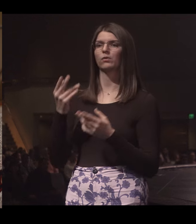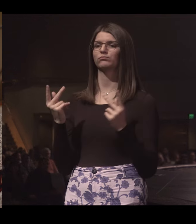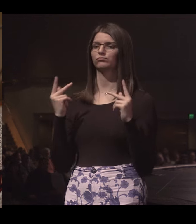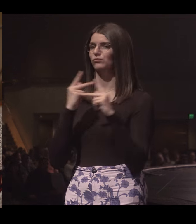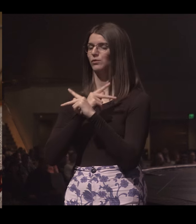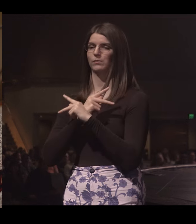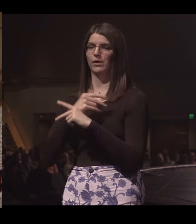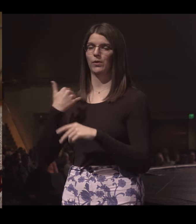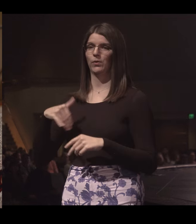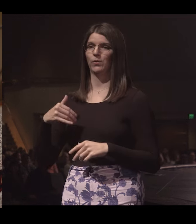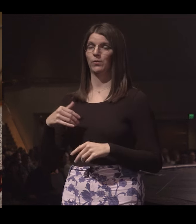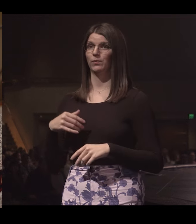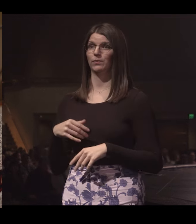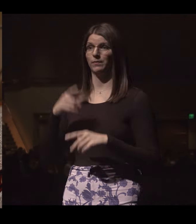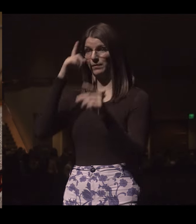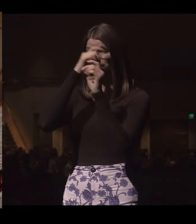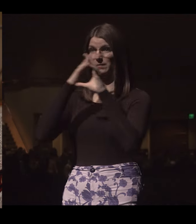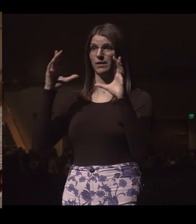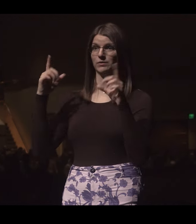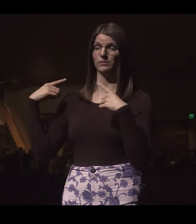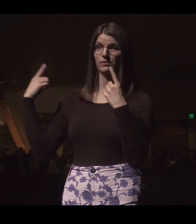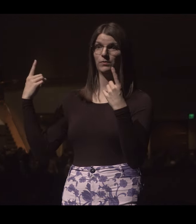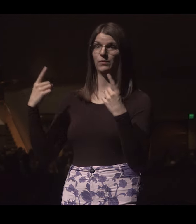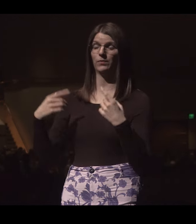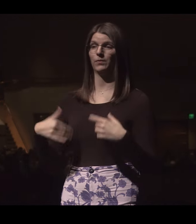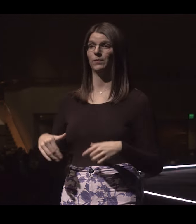he will multiply it more than we could ever imagine.